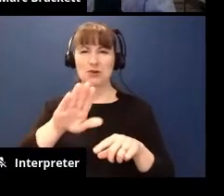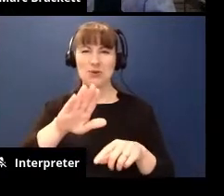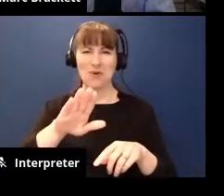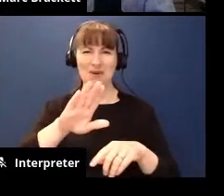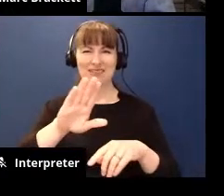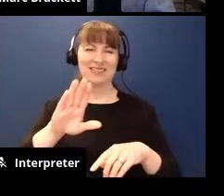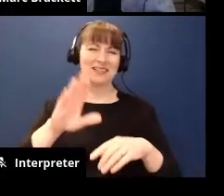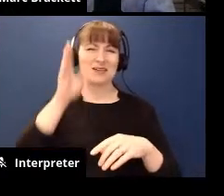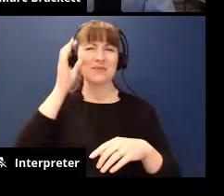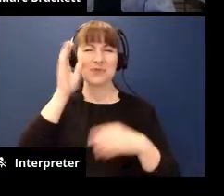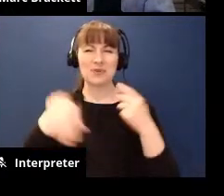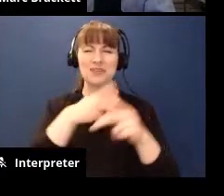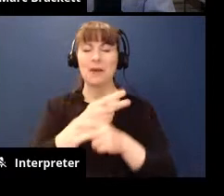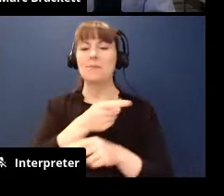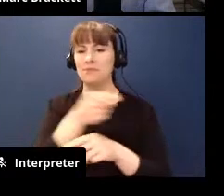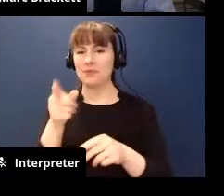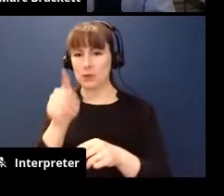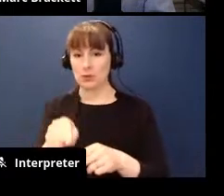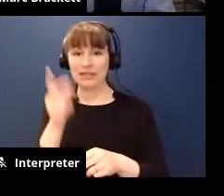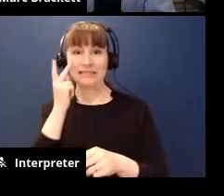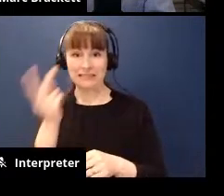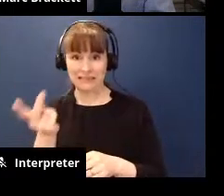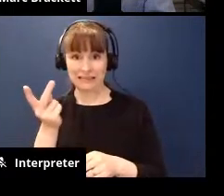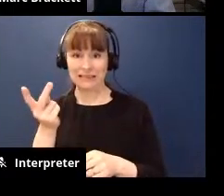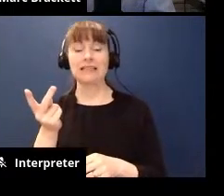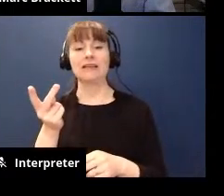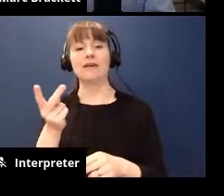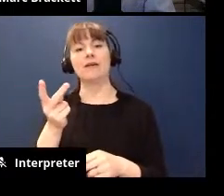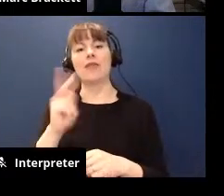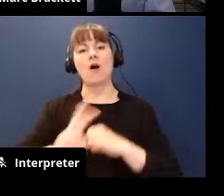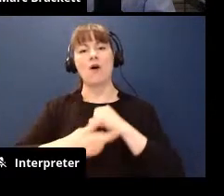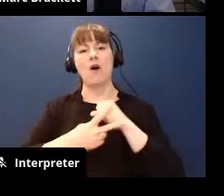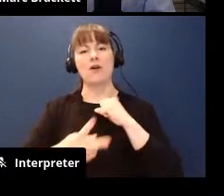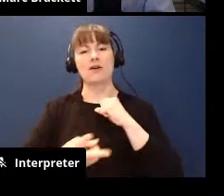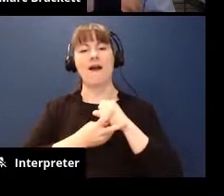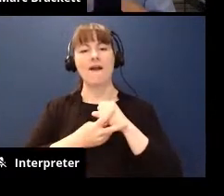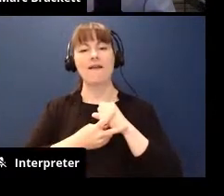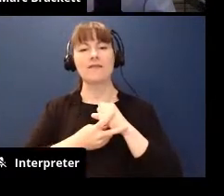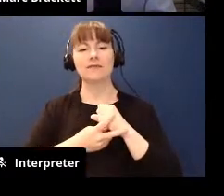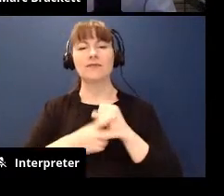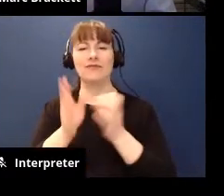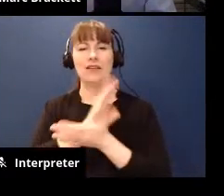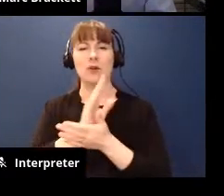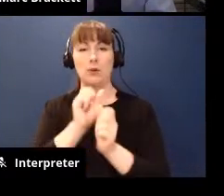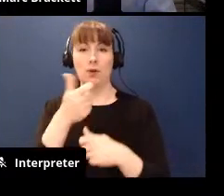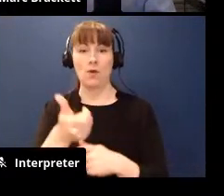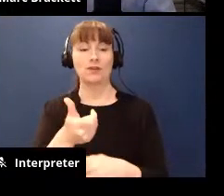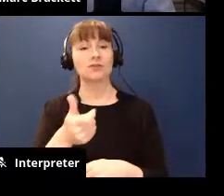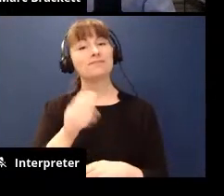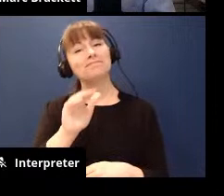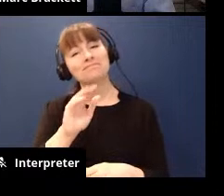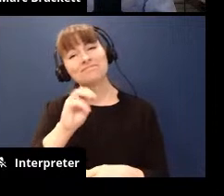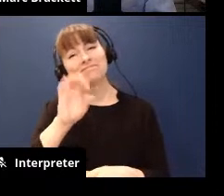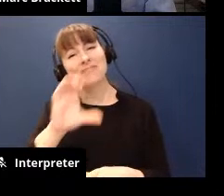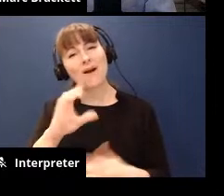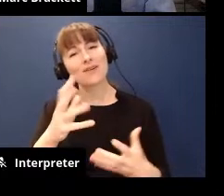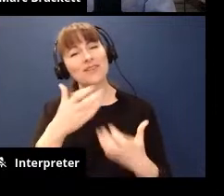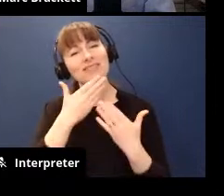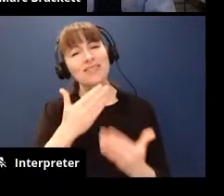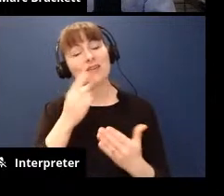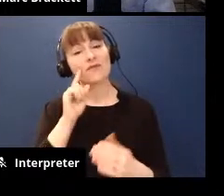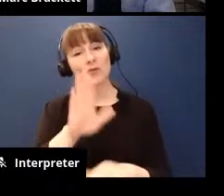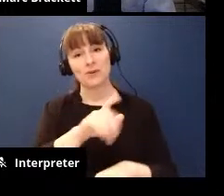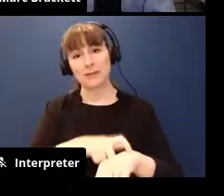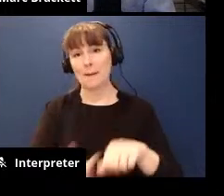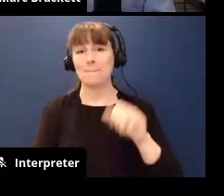so that you can um check out that archive tv on here well i just want to thank you so much for your time